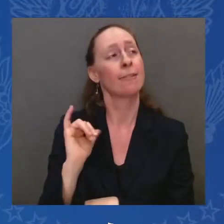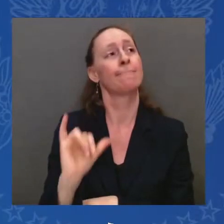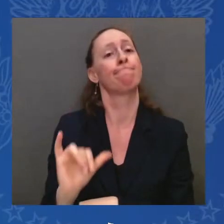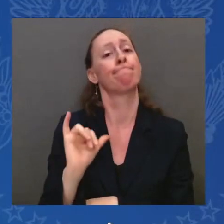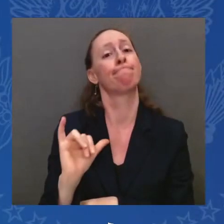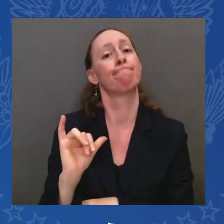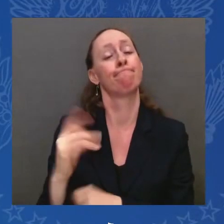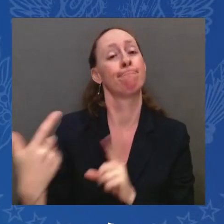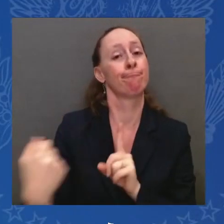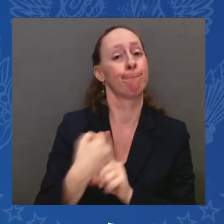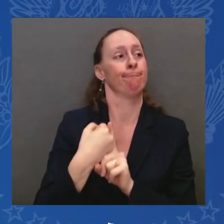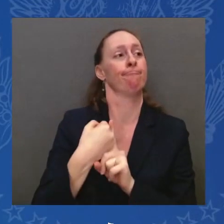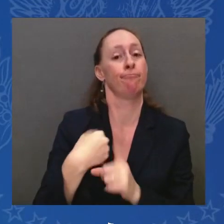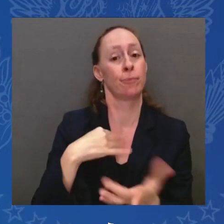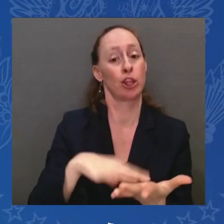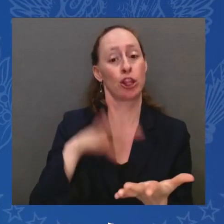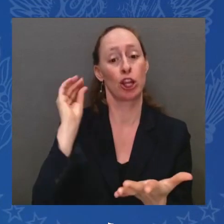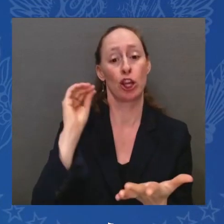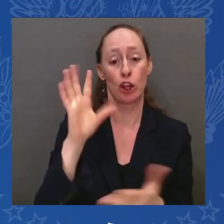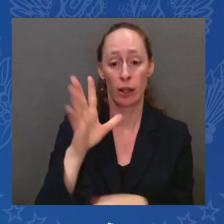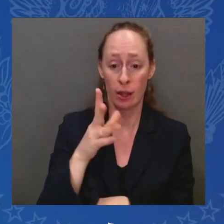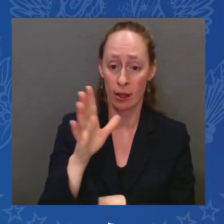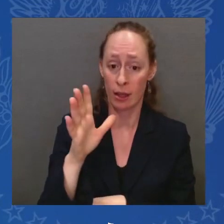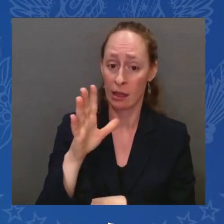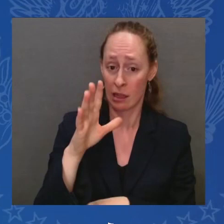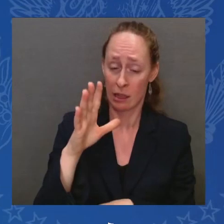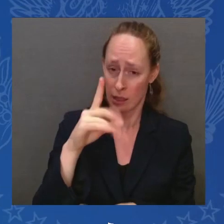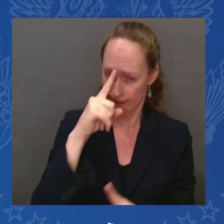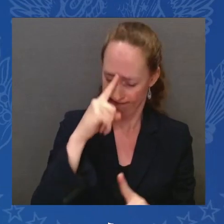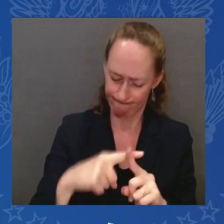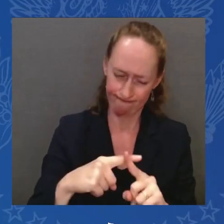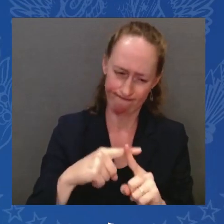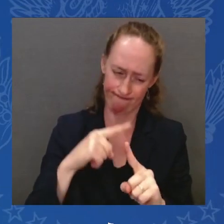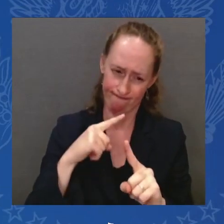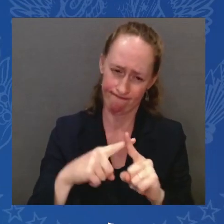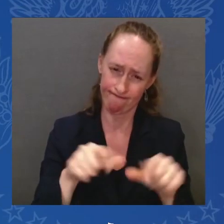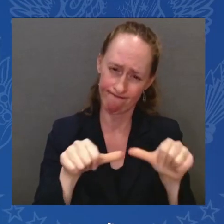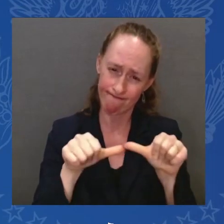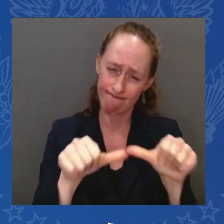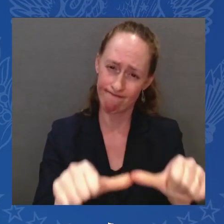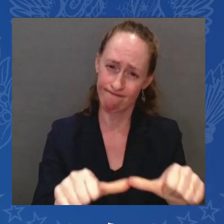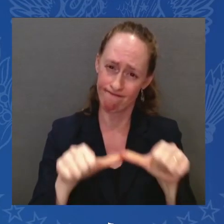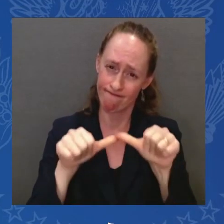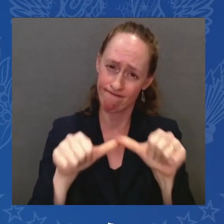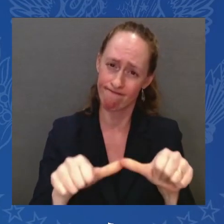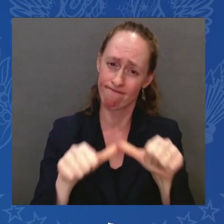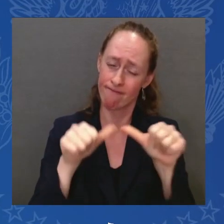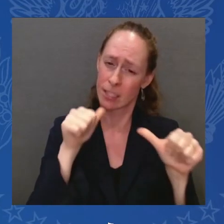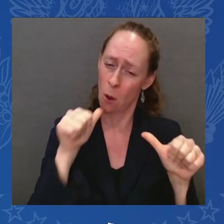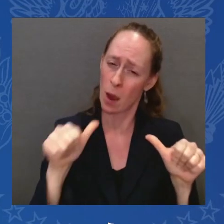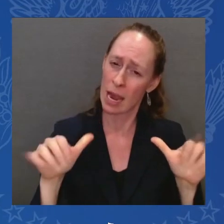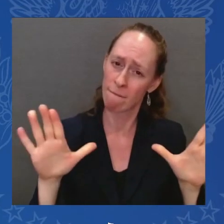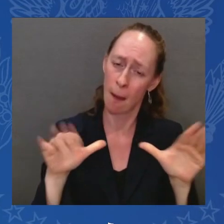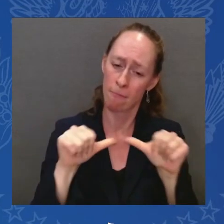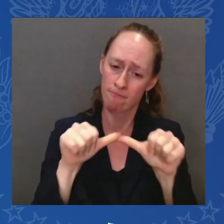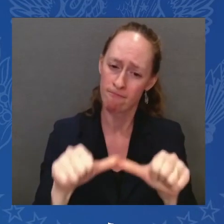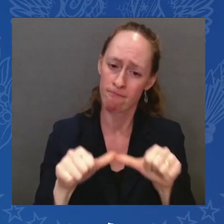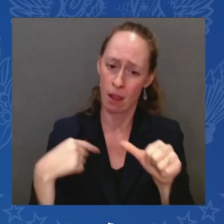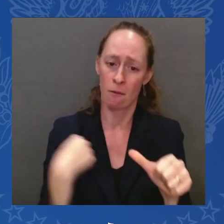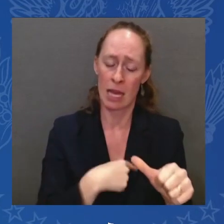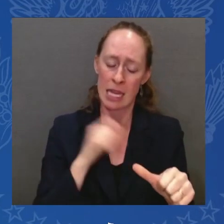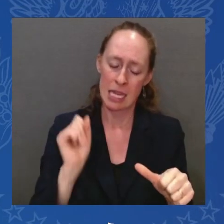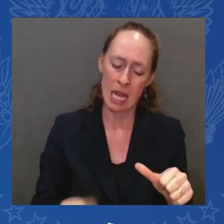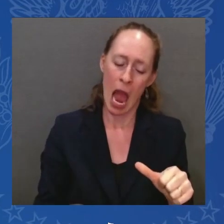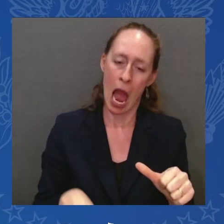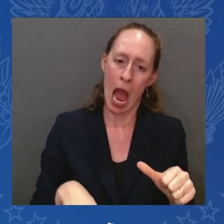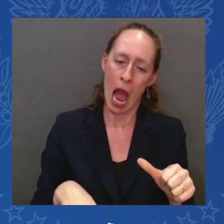we can grow. And the day will come when the memory of that person or those persons